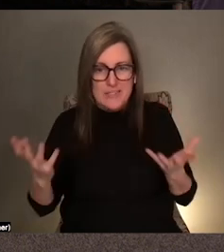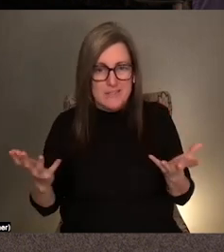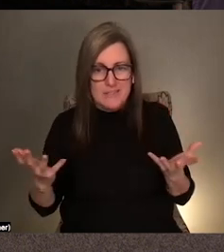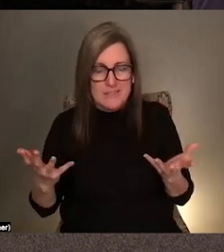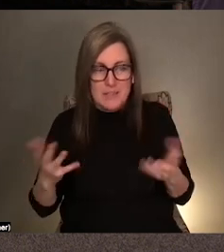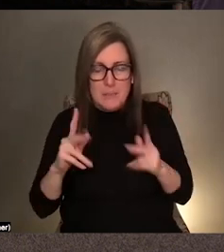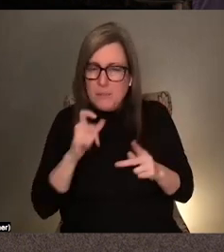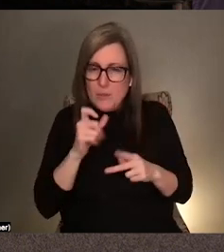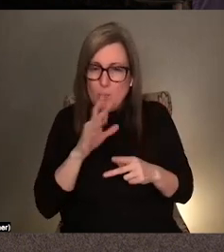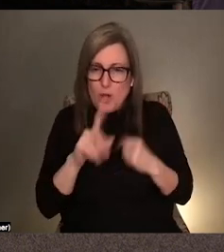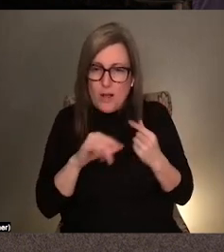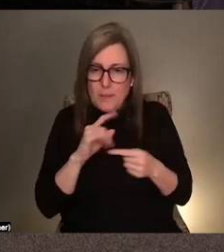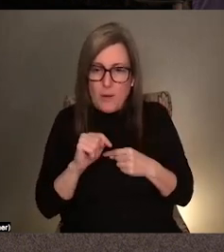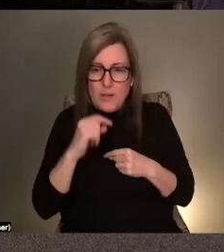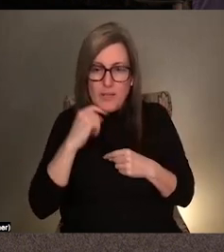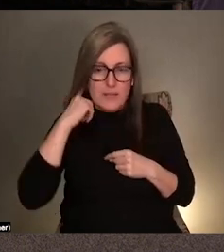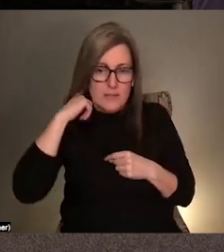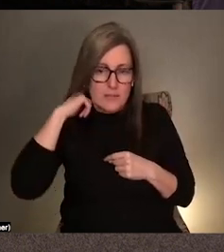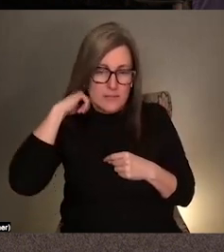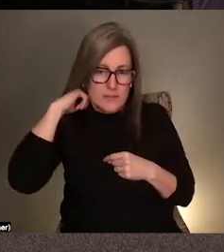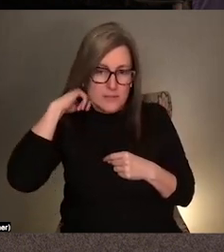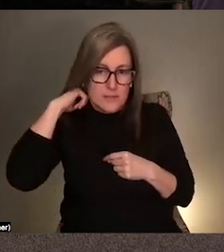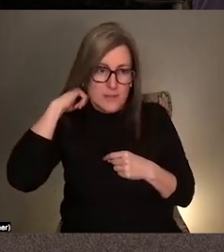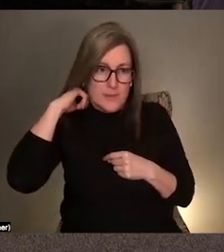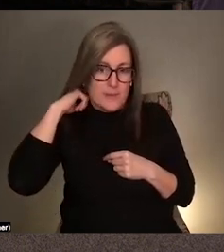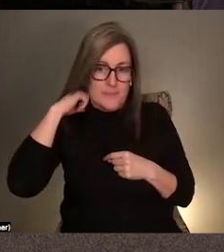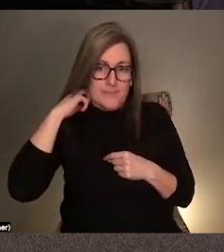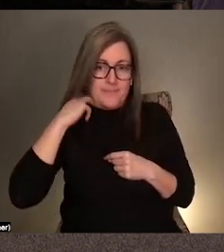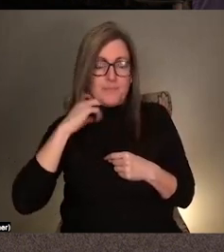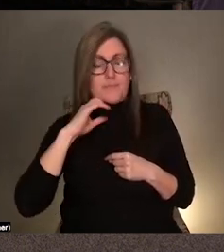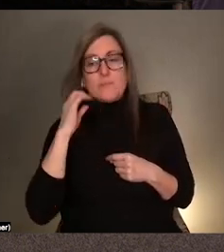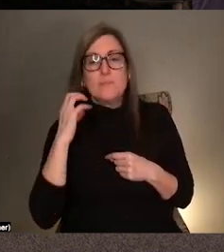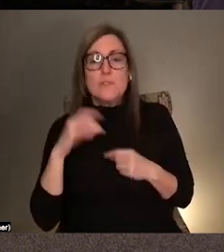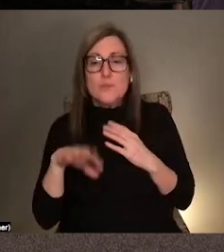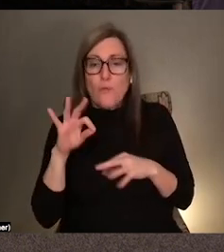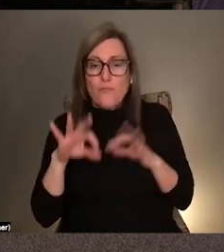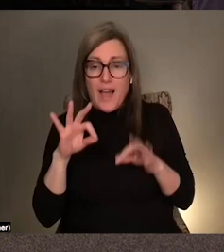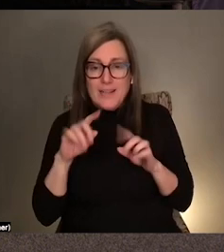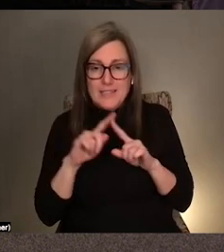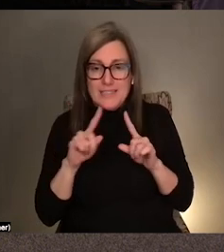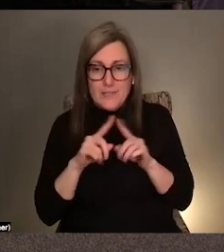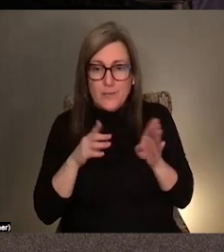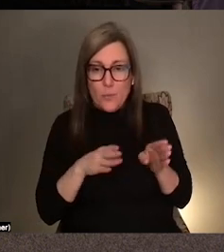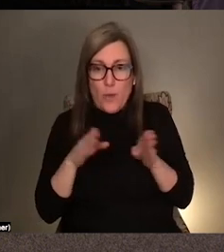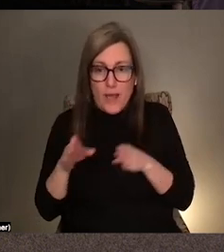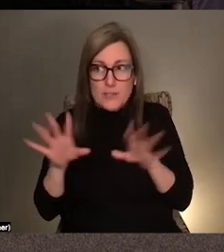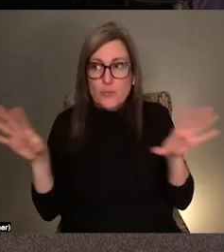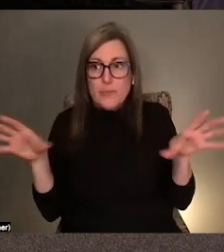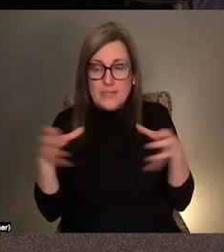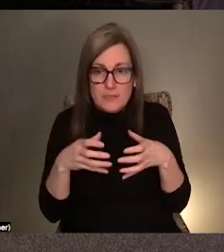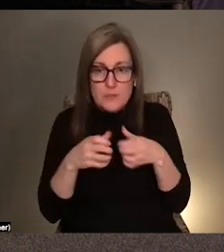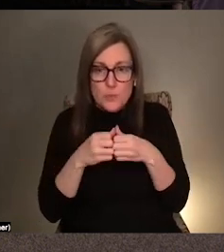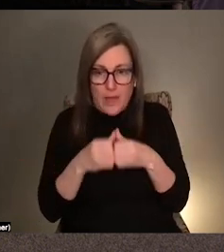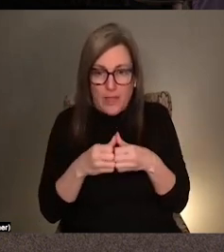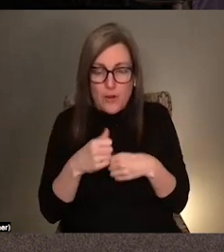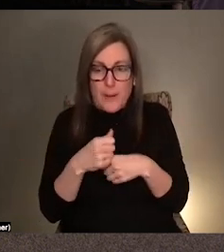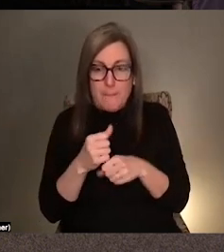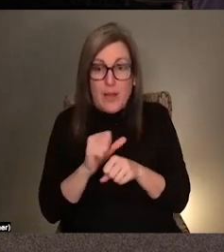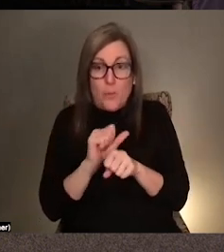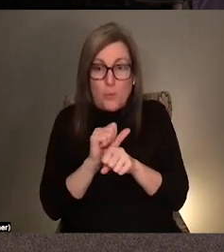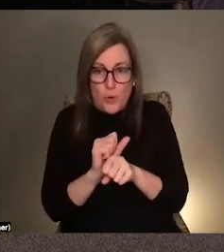sometimes like, like contraindicate each other, finding ways of like being together and making work. So,